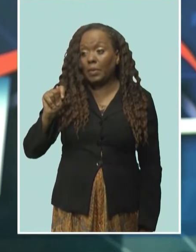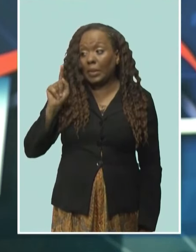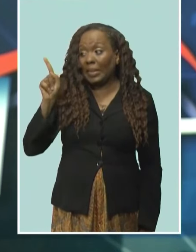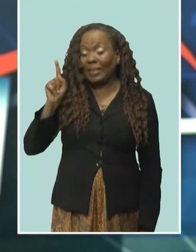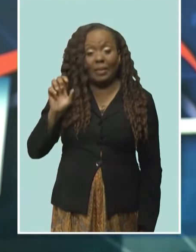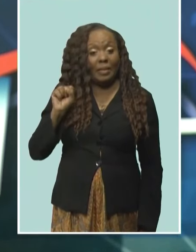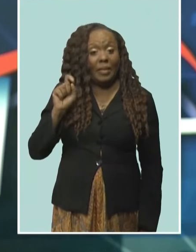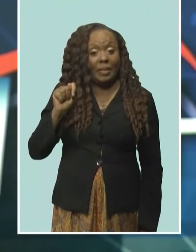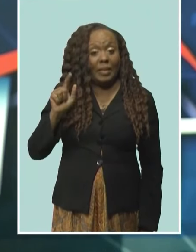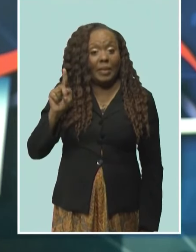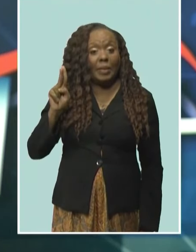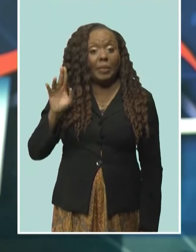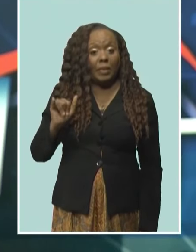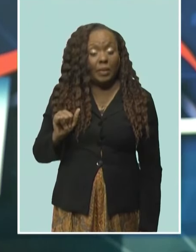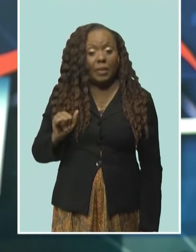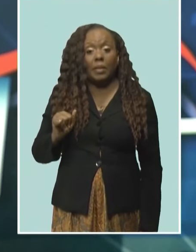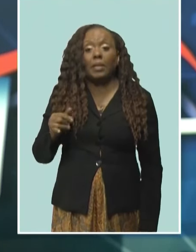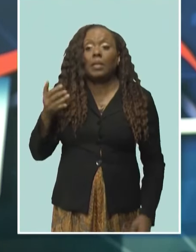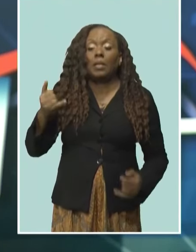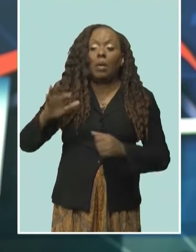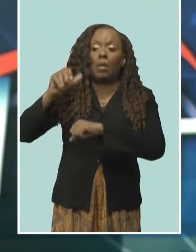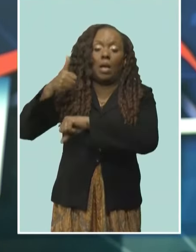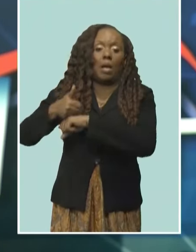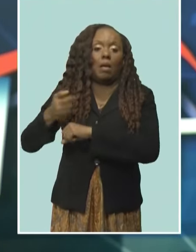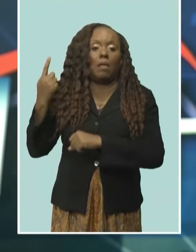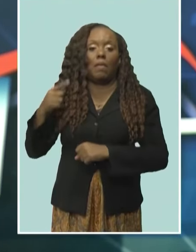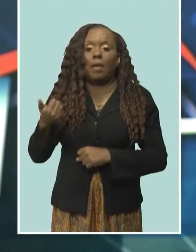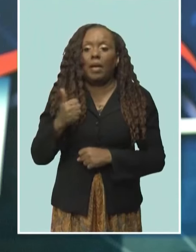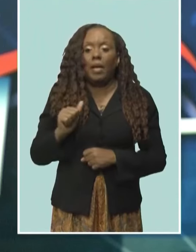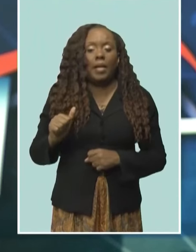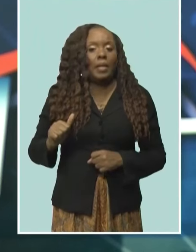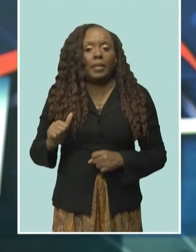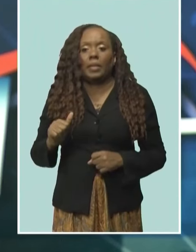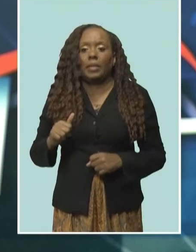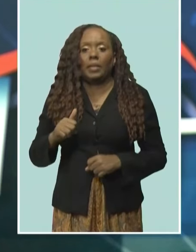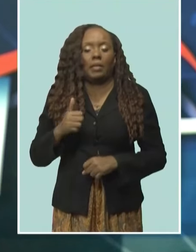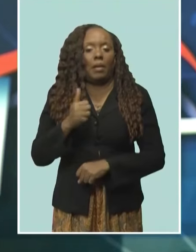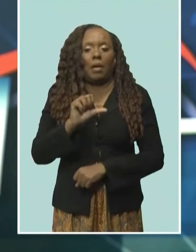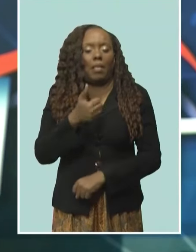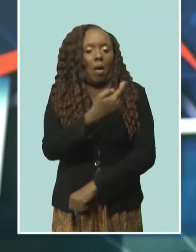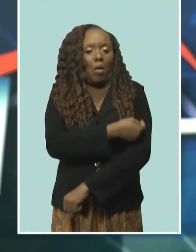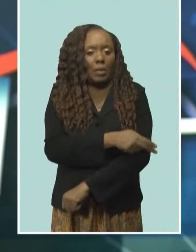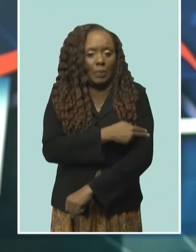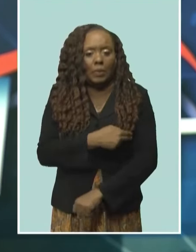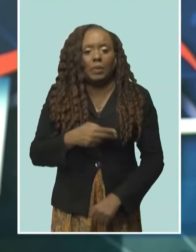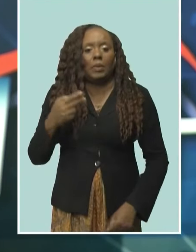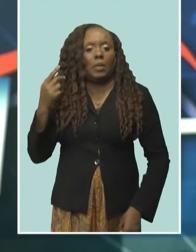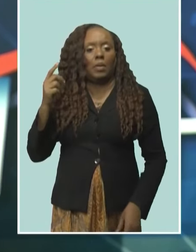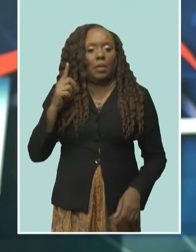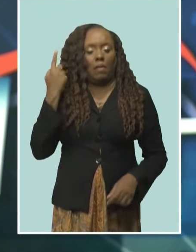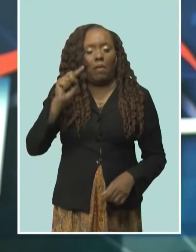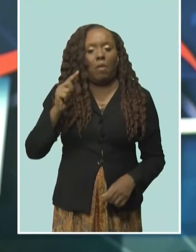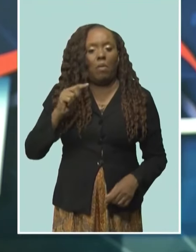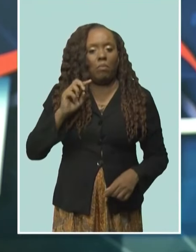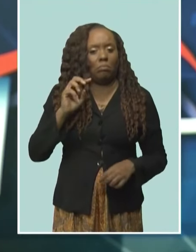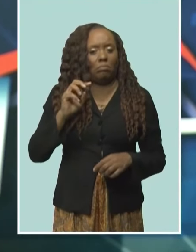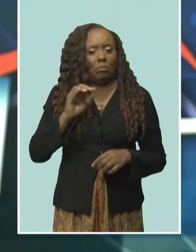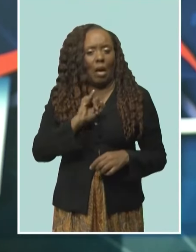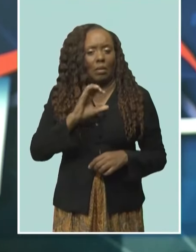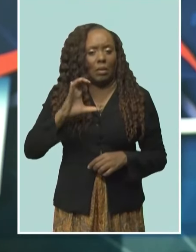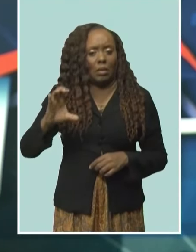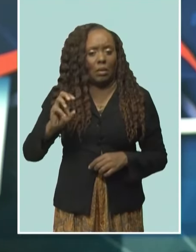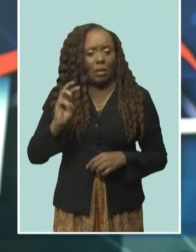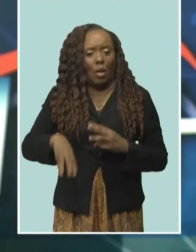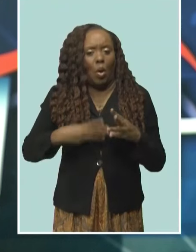during the ICC T20 Men's World Cup. This has been revealed by Director of Engineering Services at the hospital, Paula